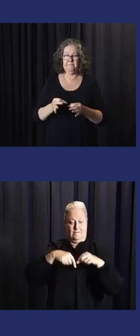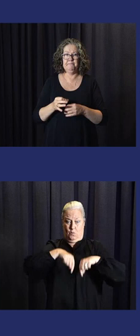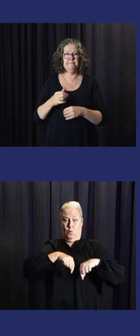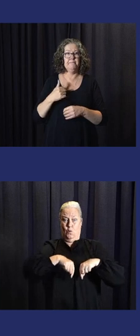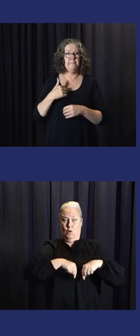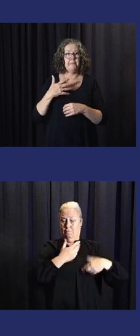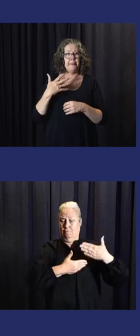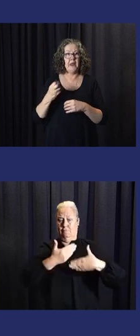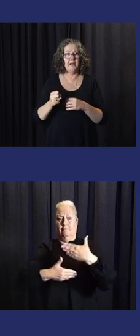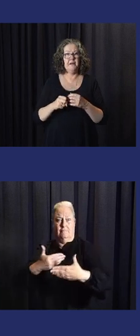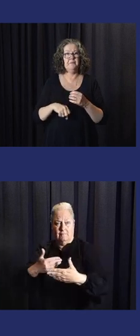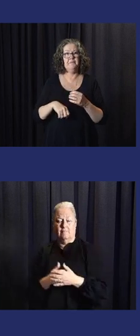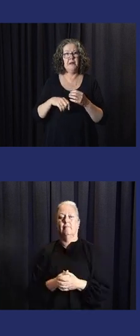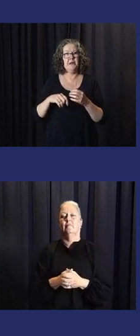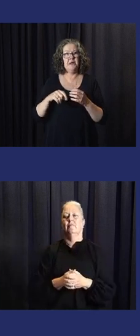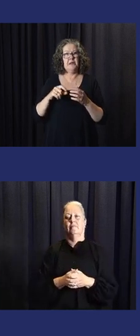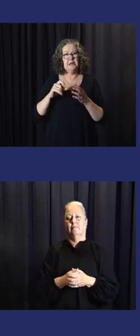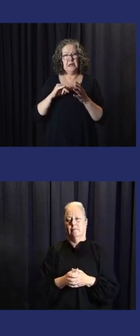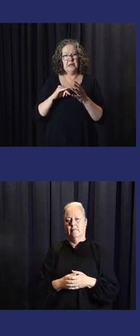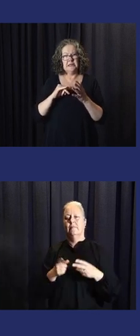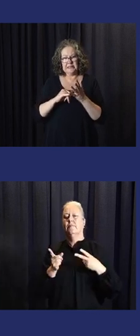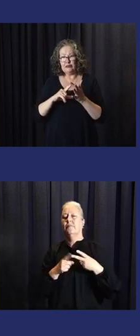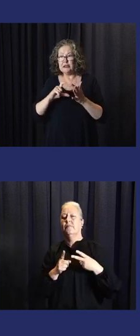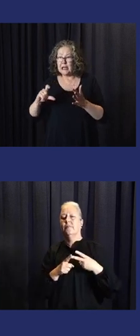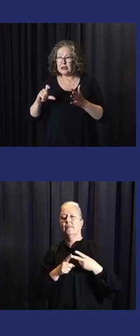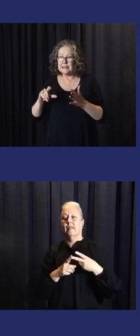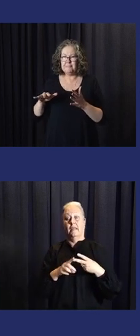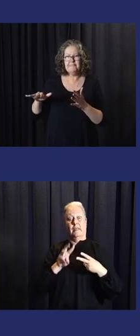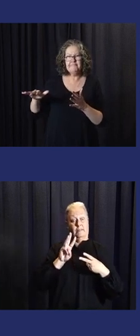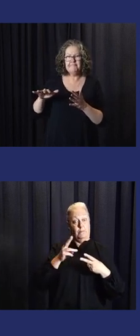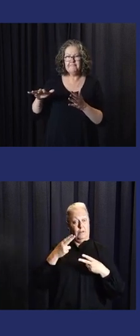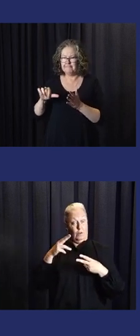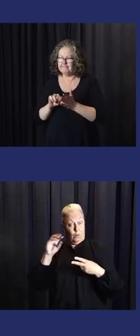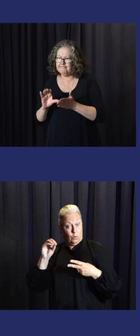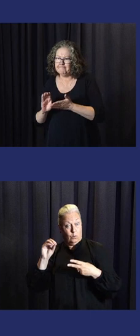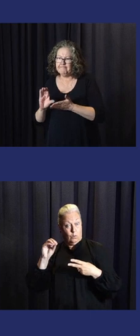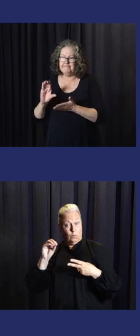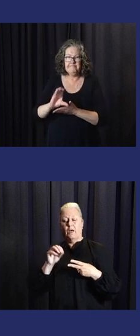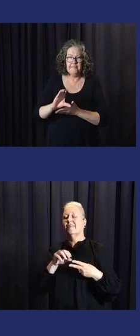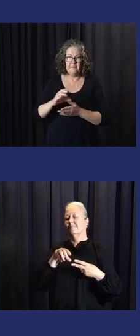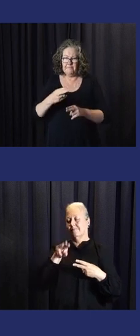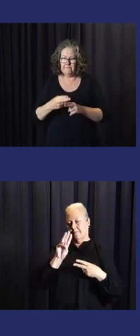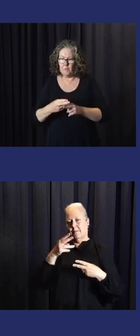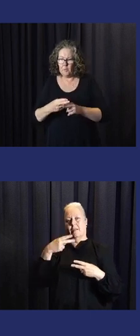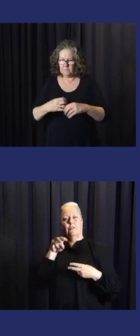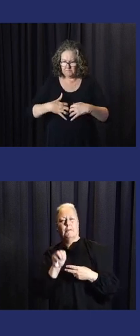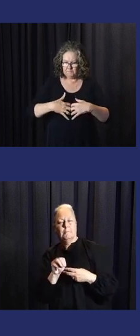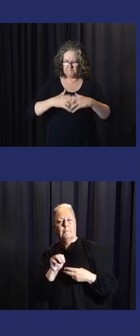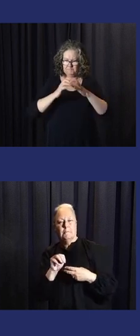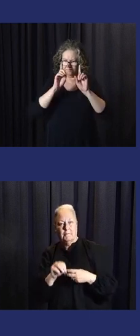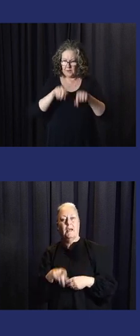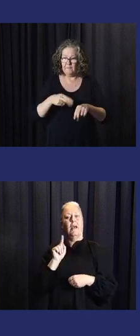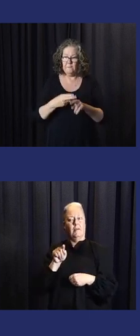for this entire process going forward. We've got the WMO Secretariat on the Sustainable